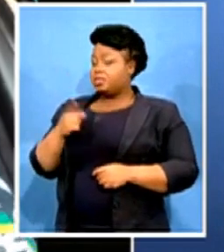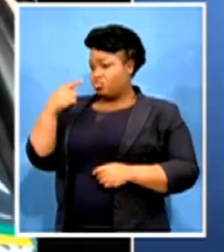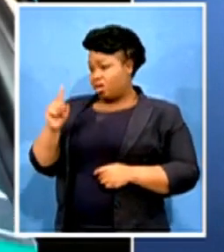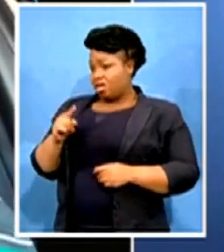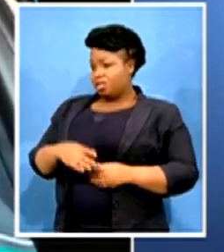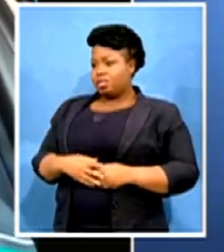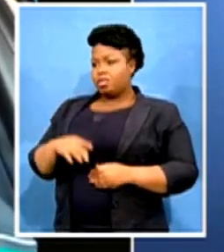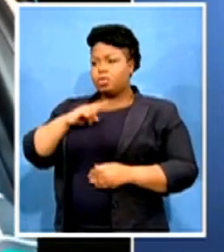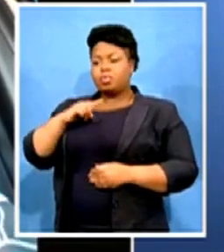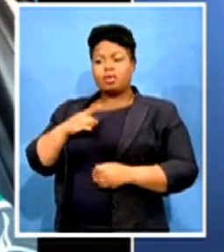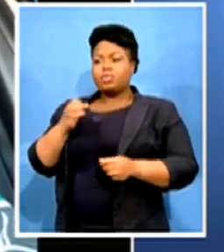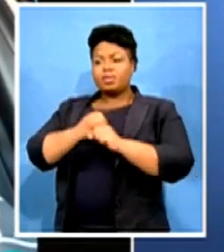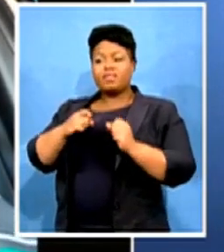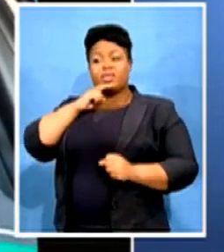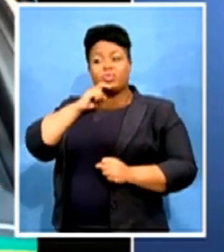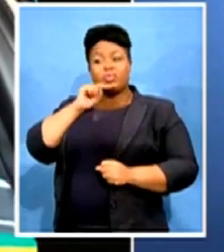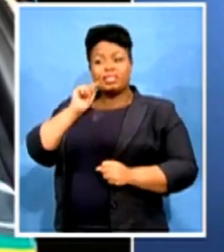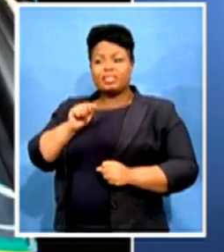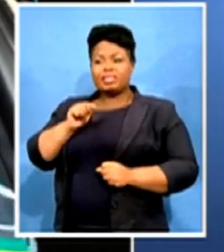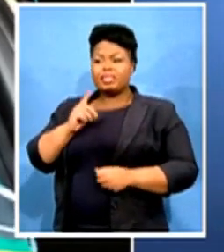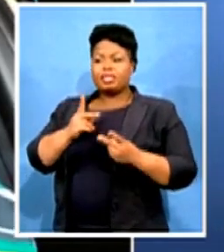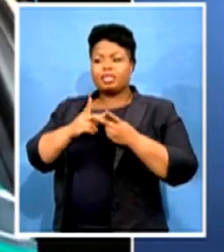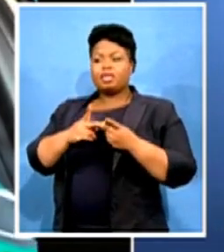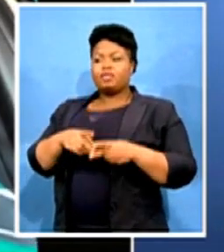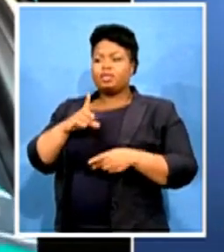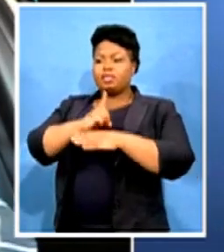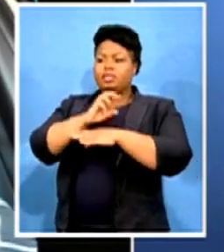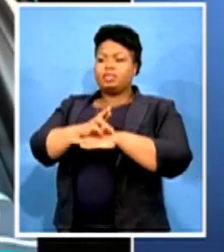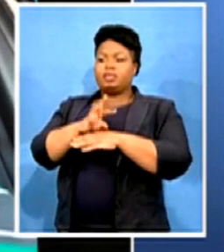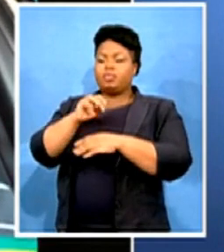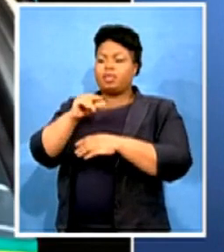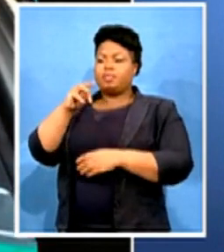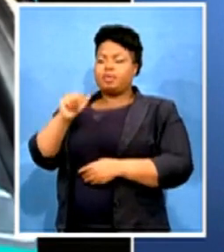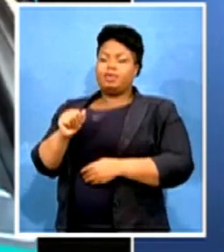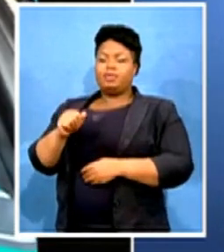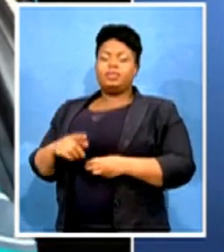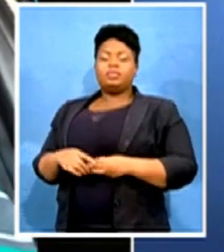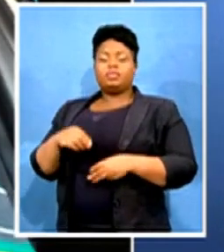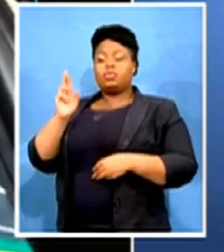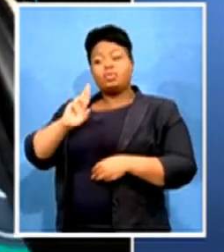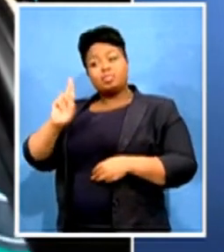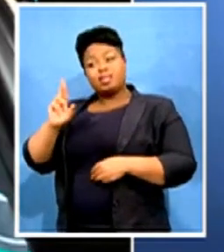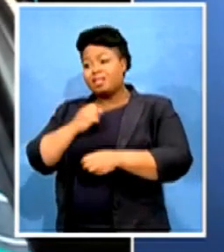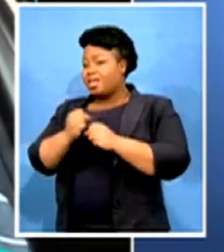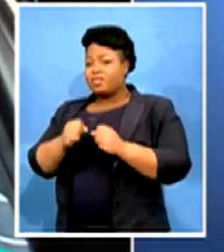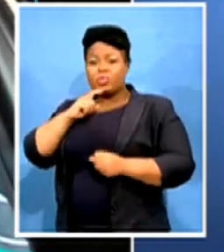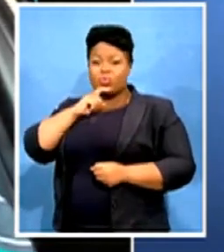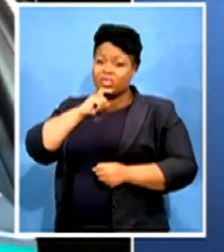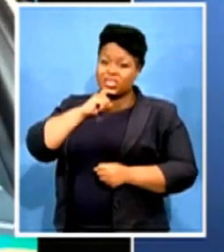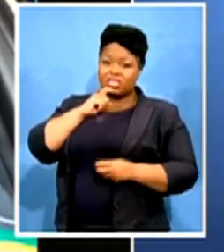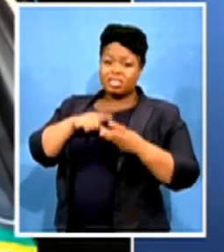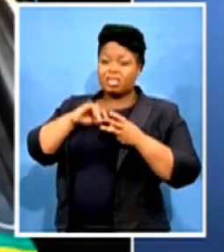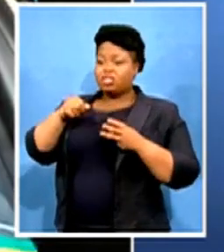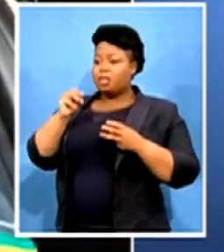Gagamudiri Mulema? Why that test was never used to Rustembeg? Why was it never used to JB Maxx? Because these three municipalities,